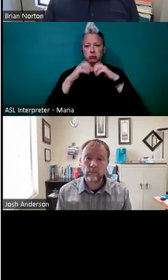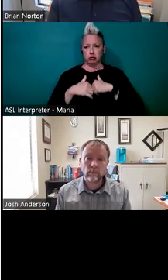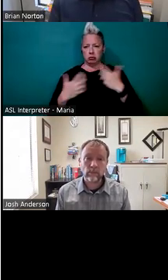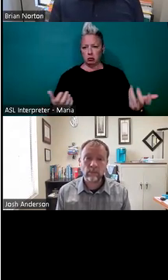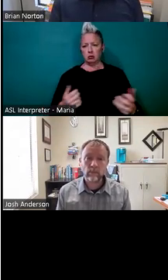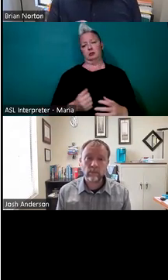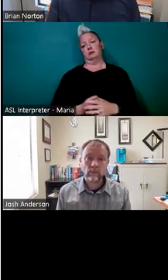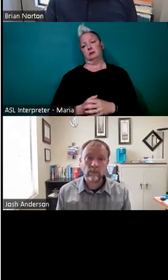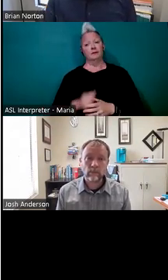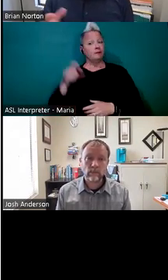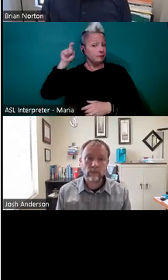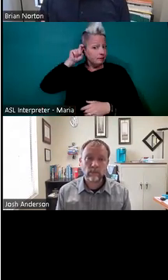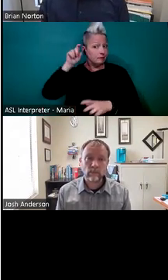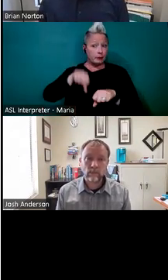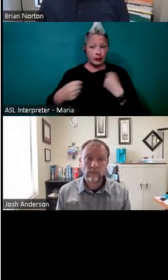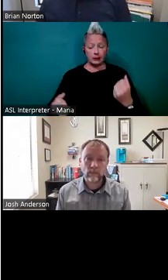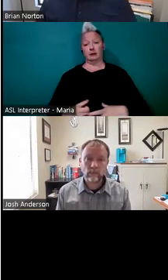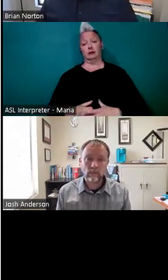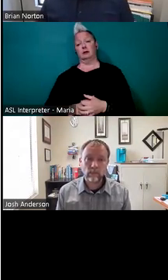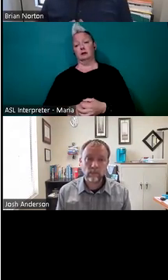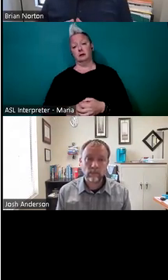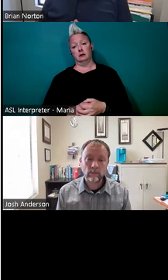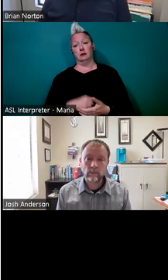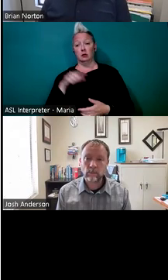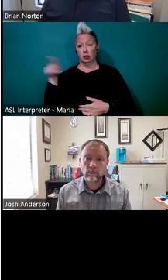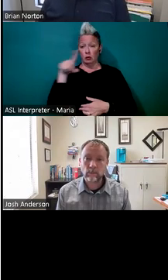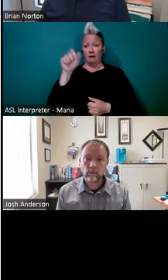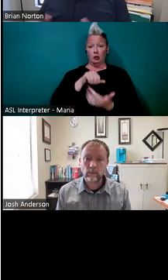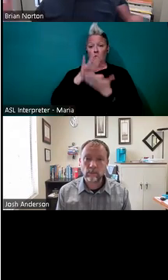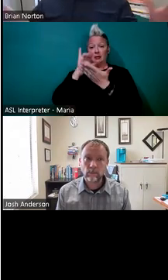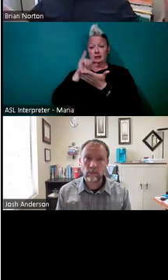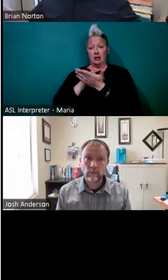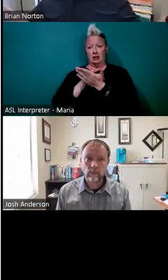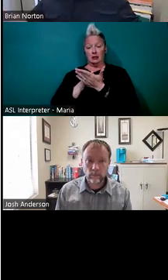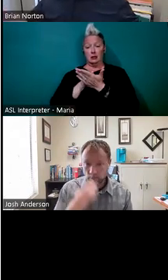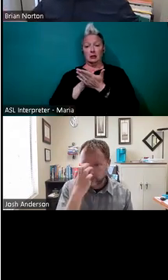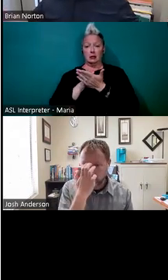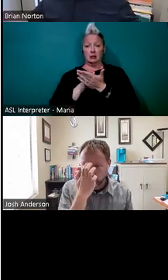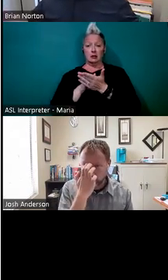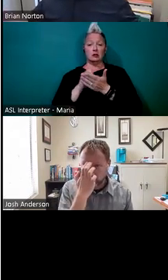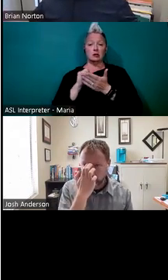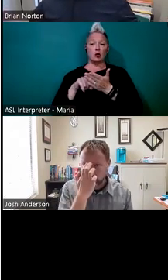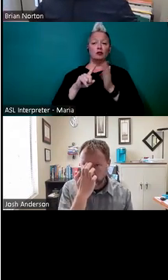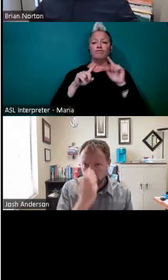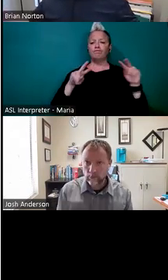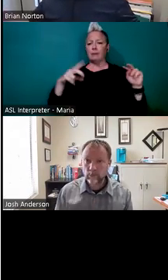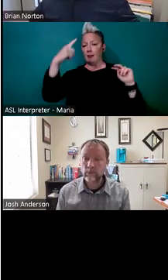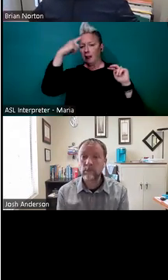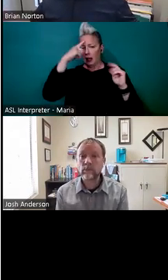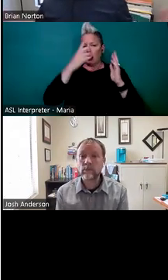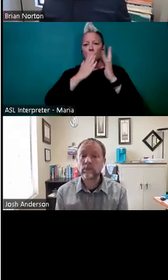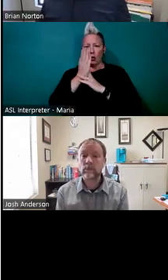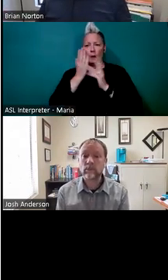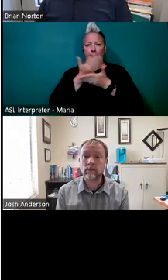um, you have to be able to also address those things. And so to kind of cast your net a little bit wider, think through things that are